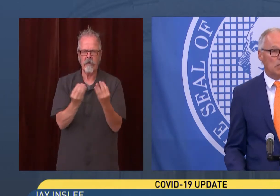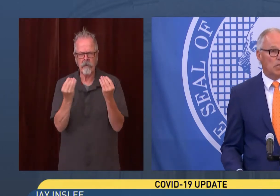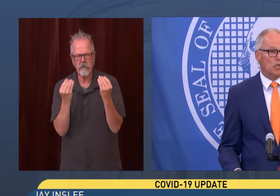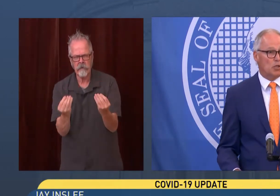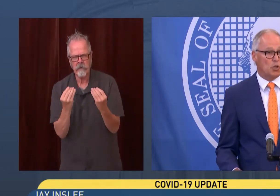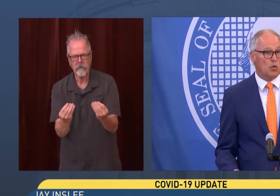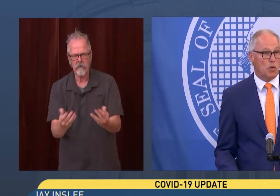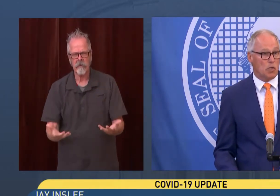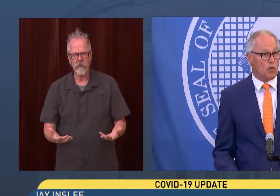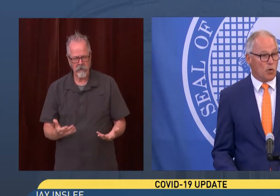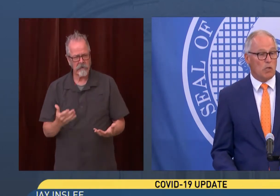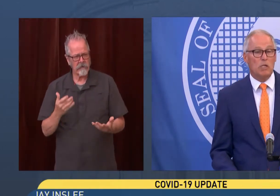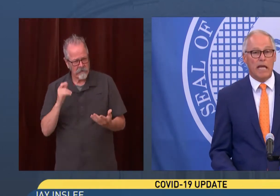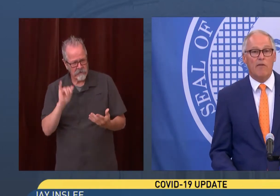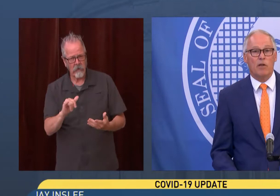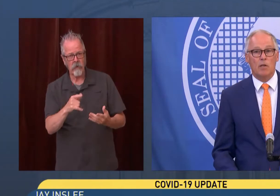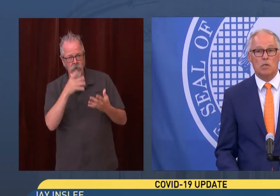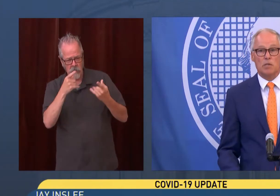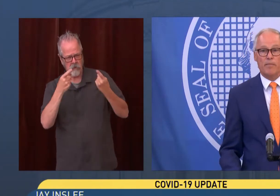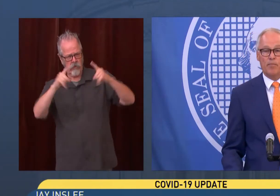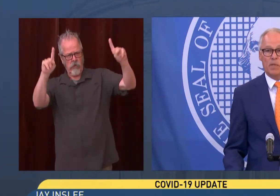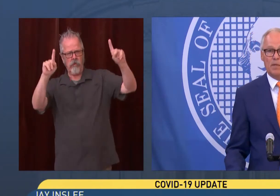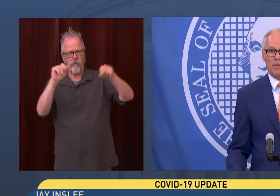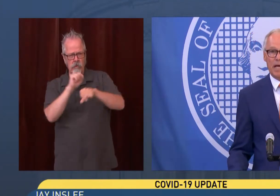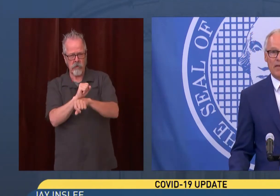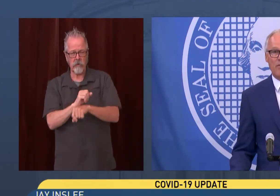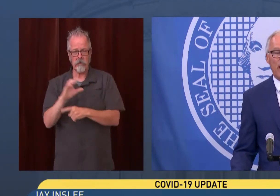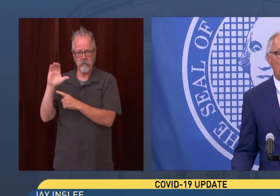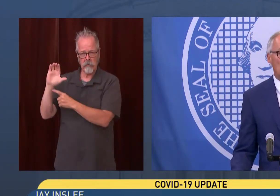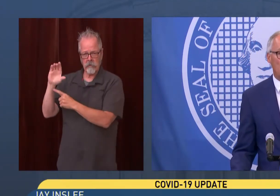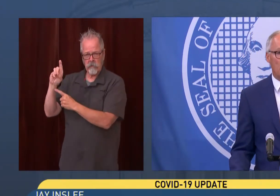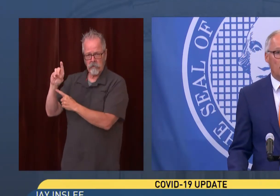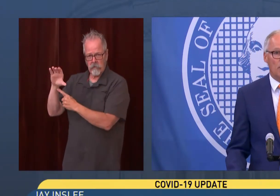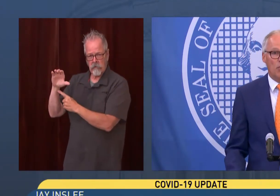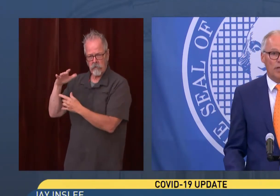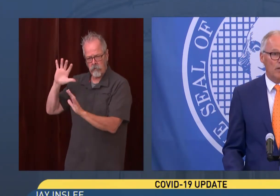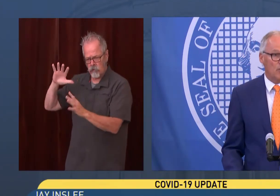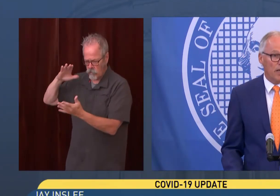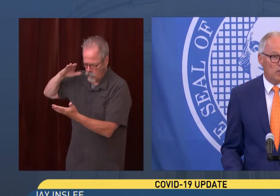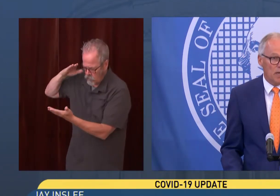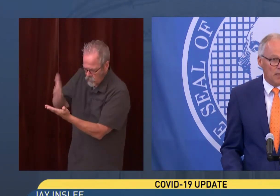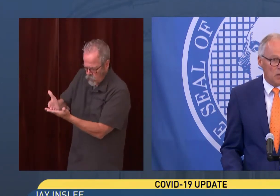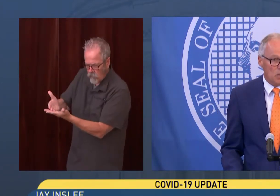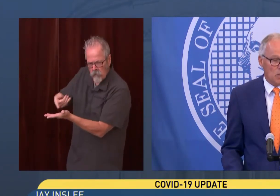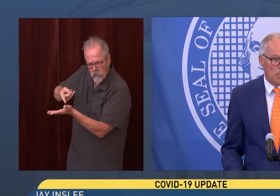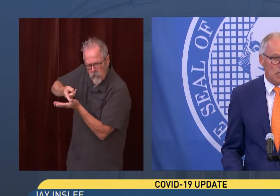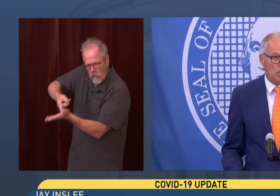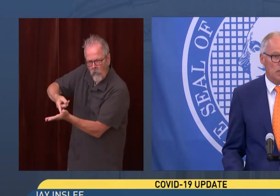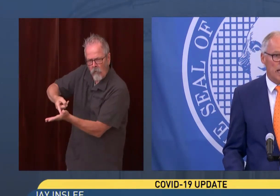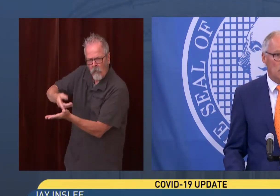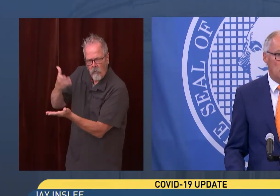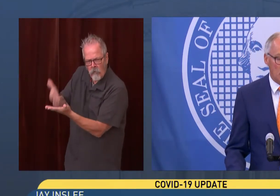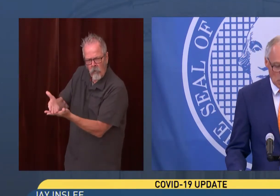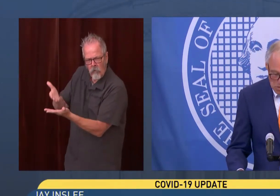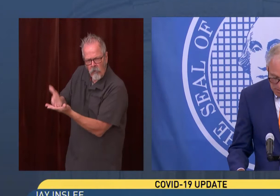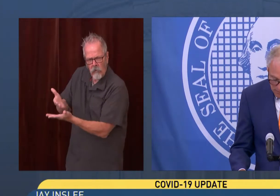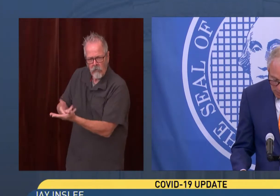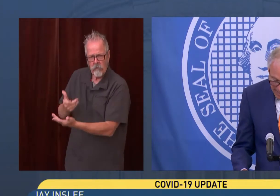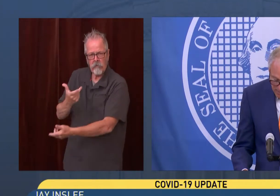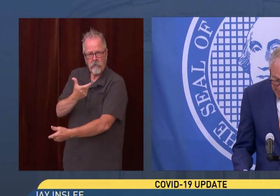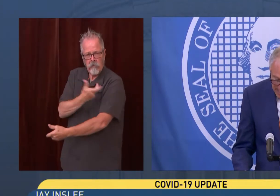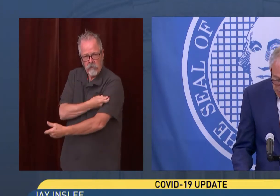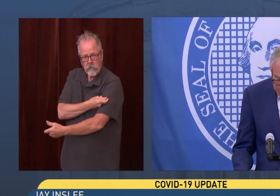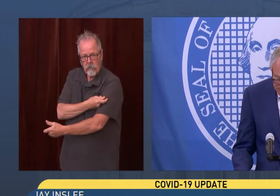the CDC has shown there's increasing evidence that even vaccinated people can transmit this disease. And that's the basis